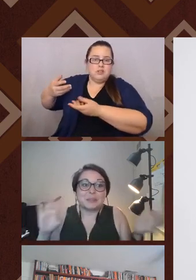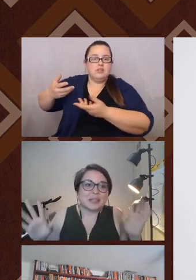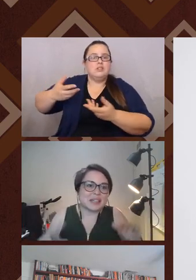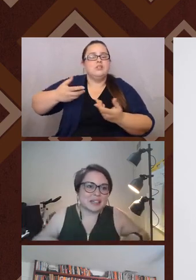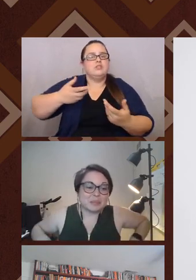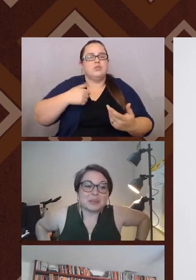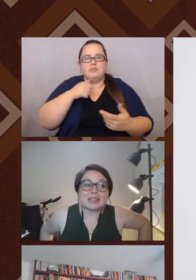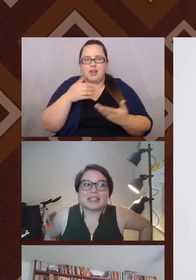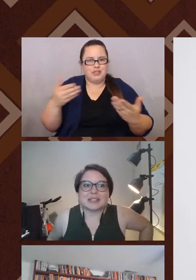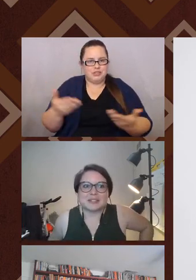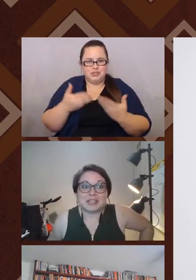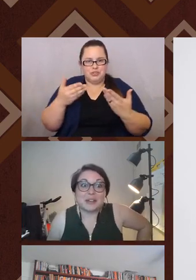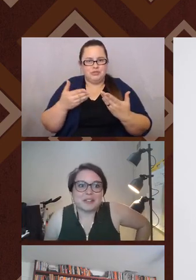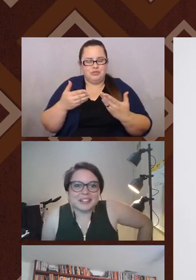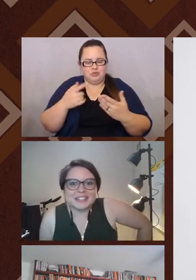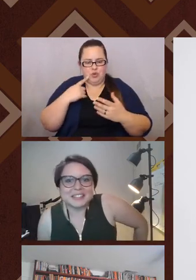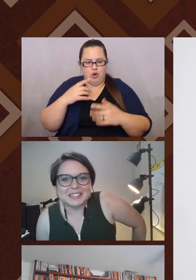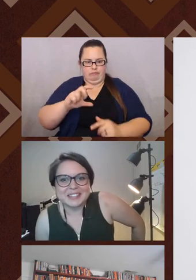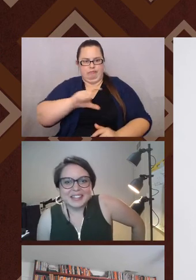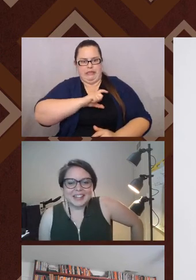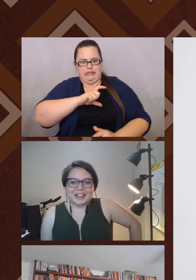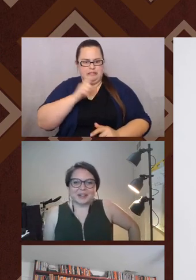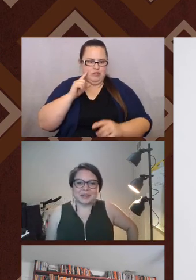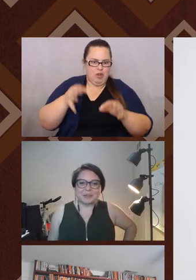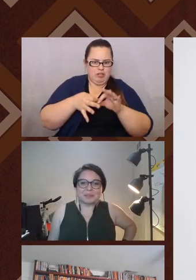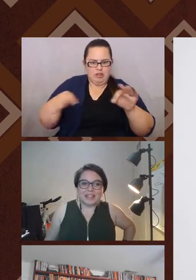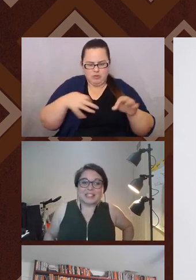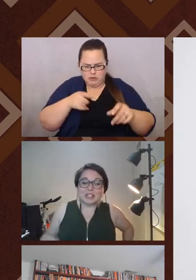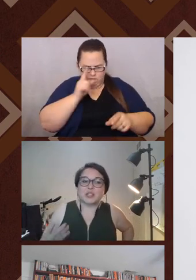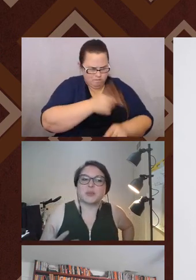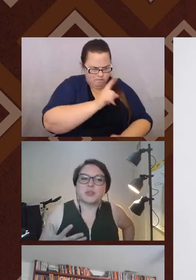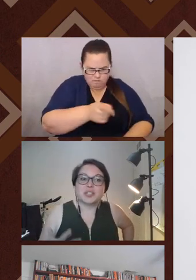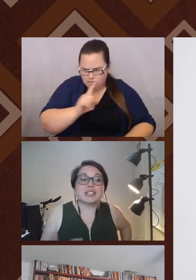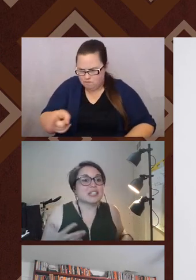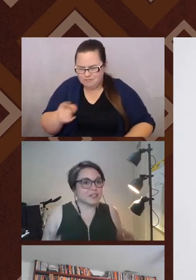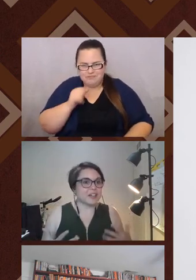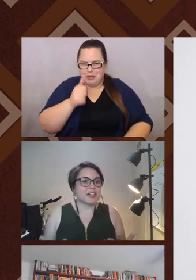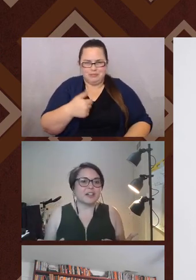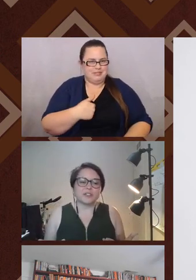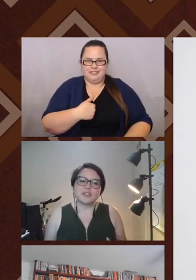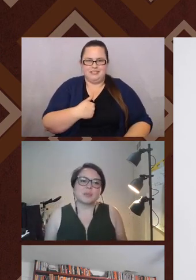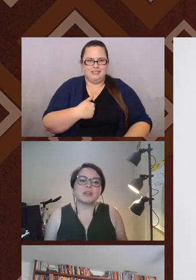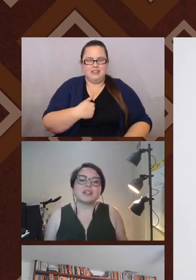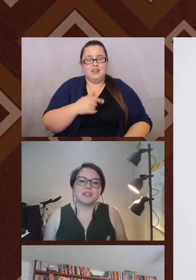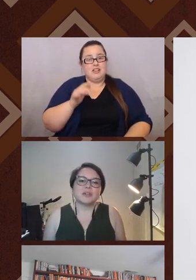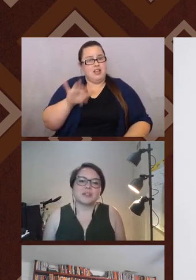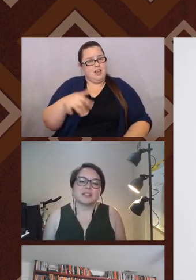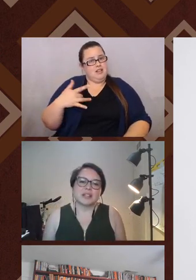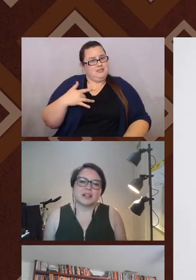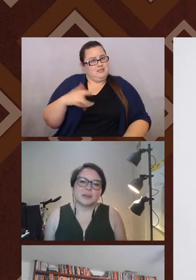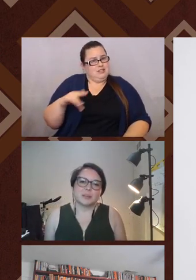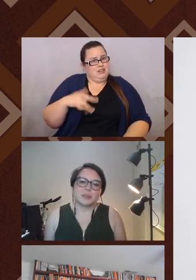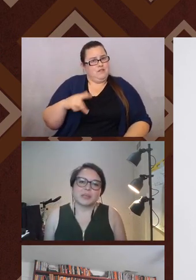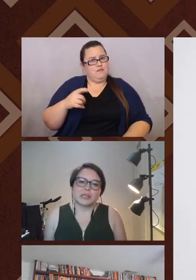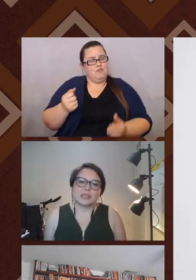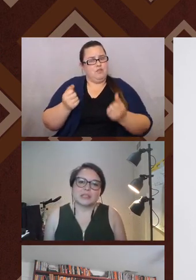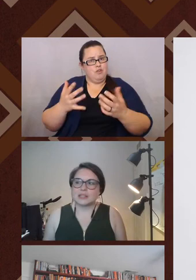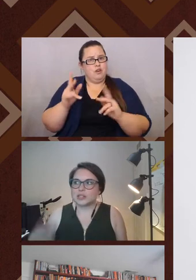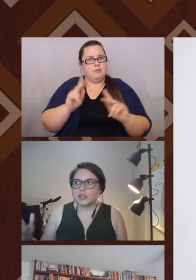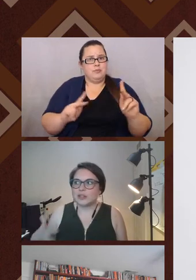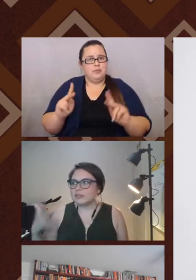know, like be the police of language because, um, it's a huge sensitive area for so many folks. Um,